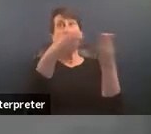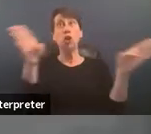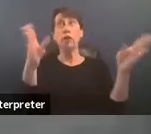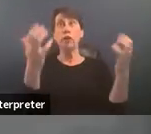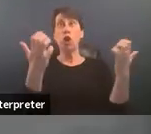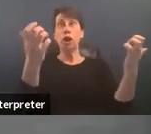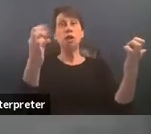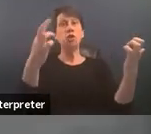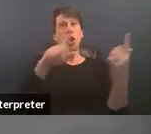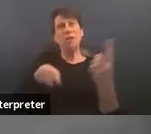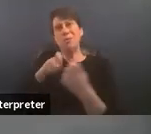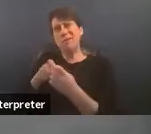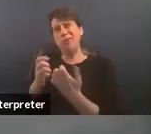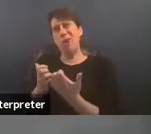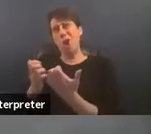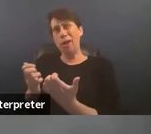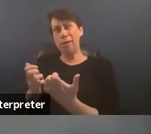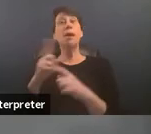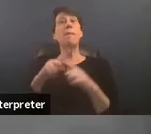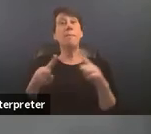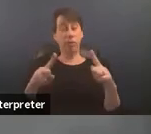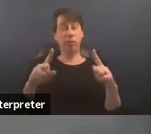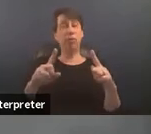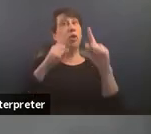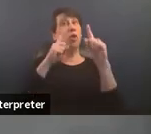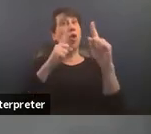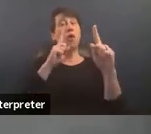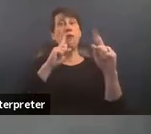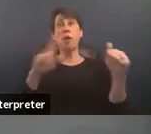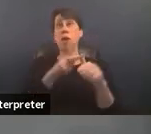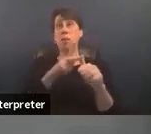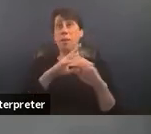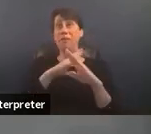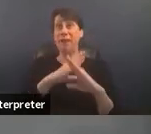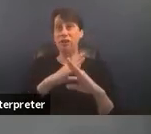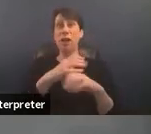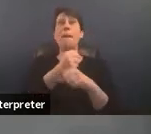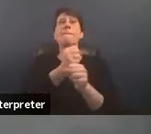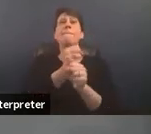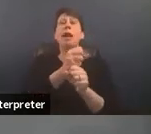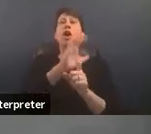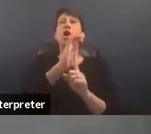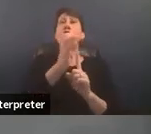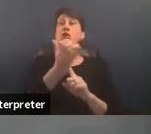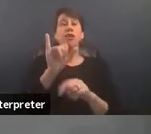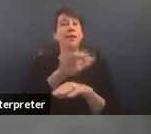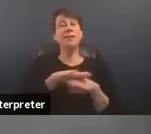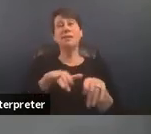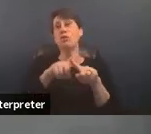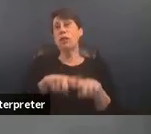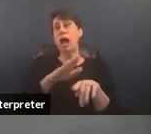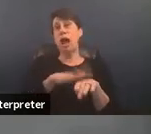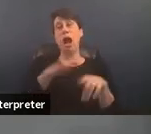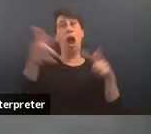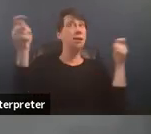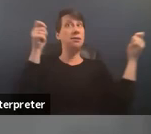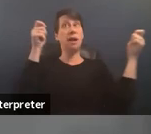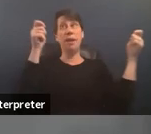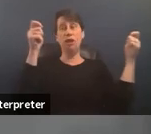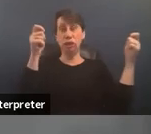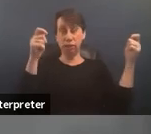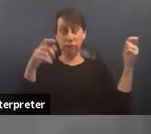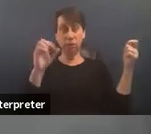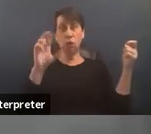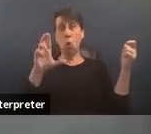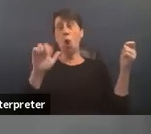select audience but the overall goal of primary prevention is to create a culture that does not rely on domination on control or